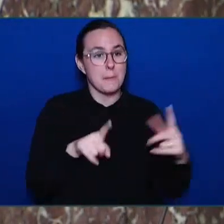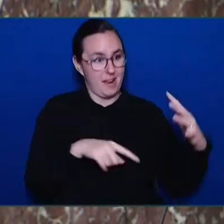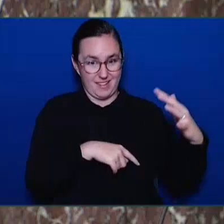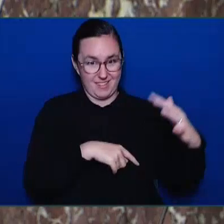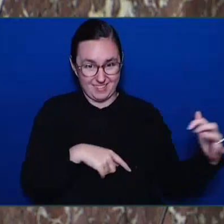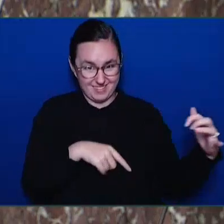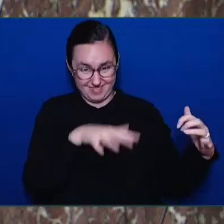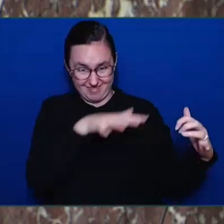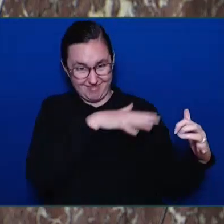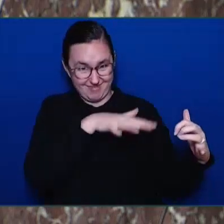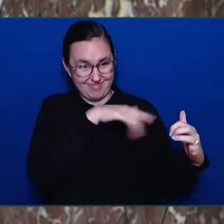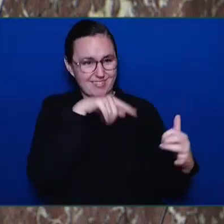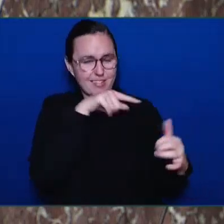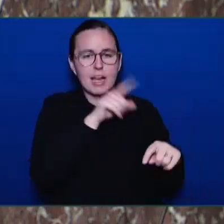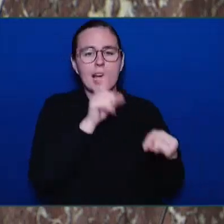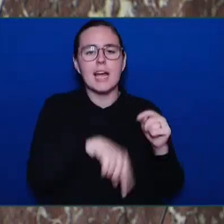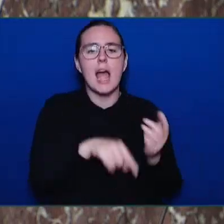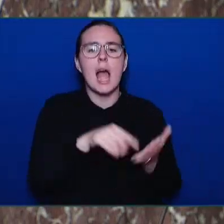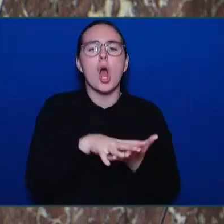house.